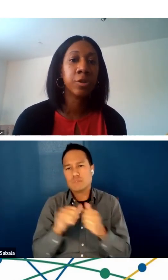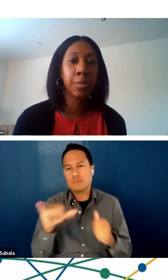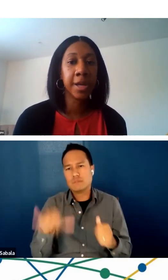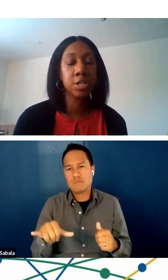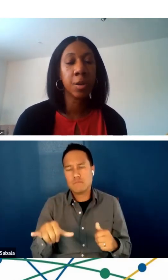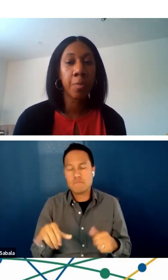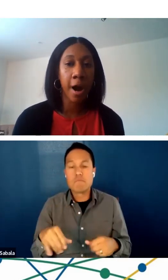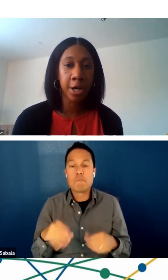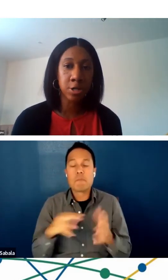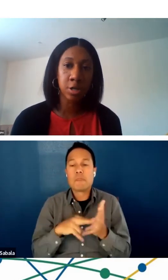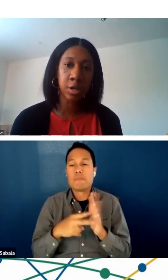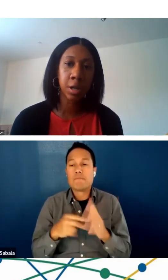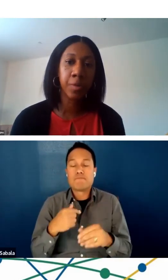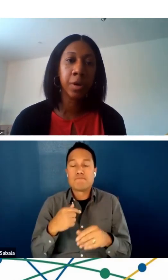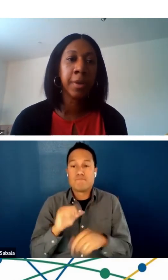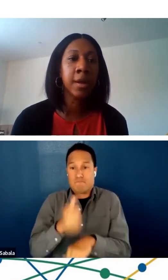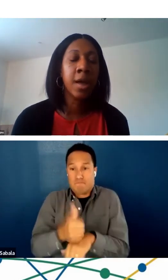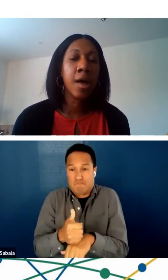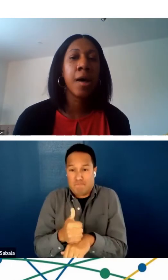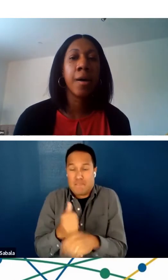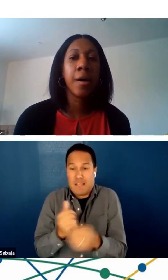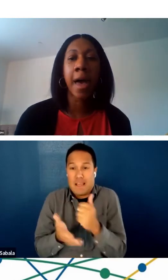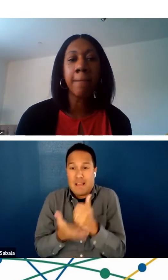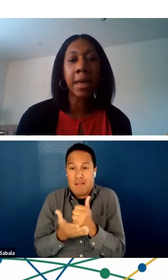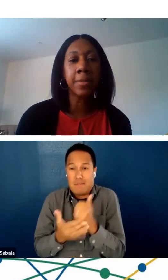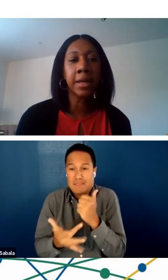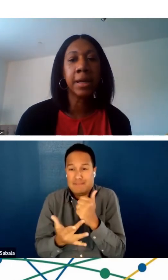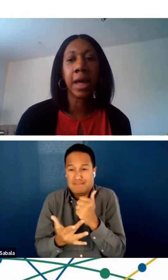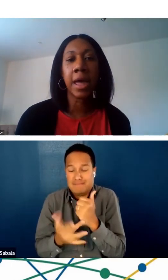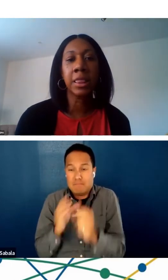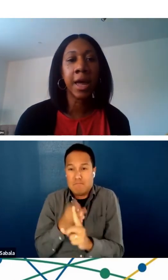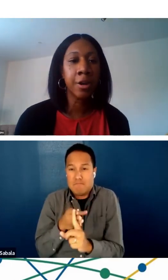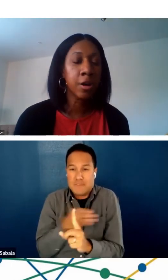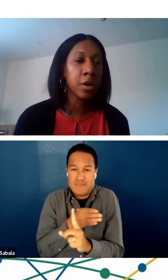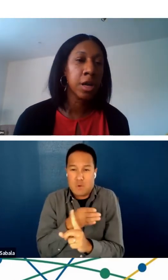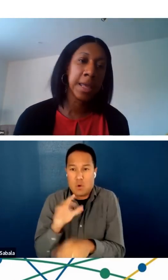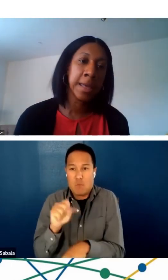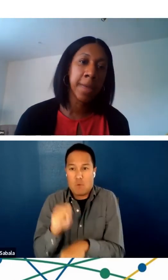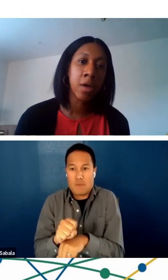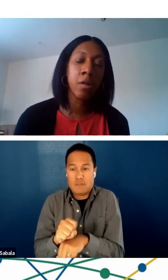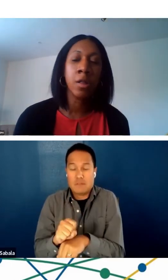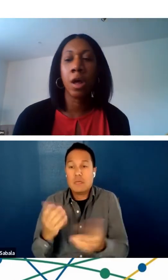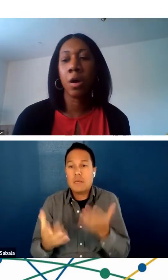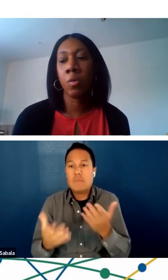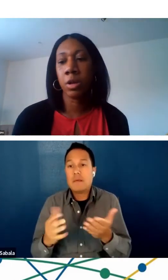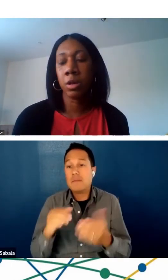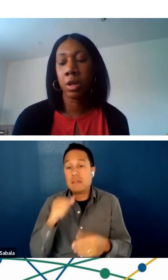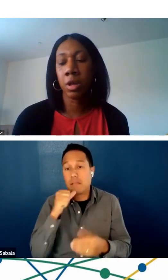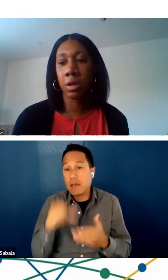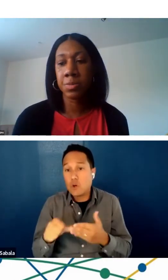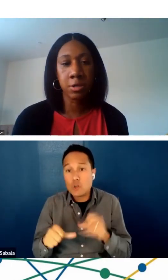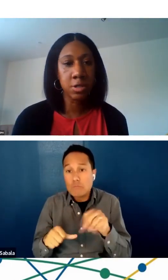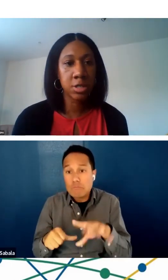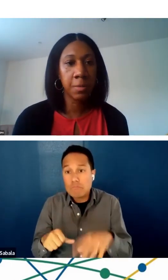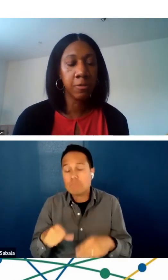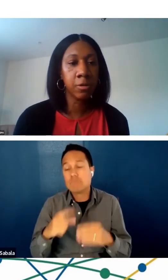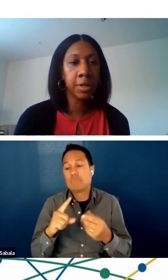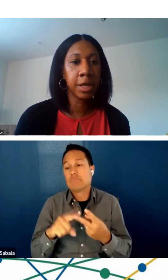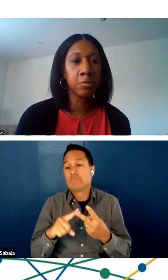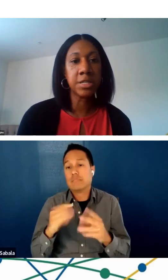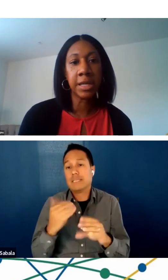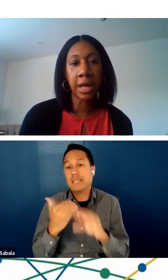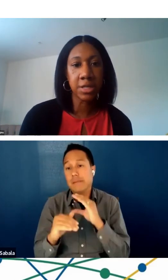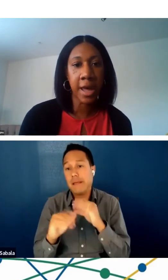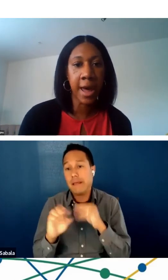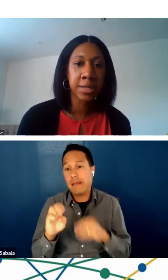assistance for the patient prior to the appointment. That may be a letter, an email. One of the speakers said